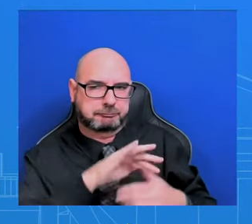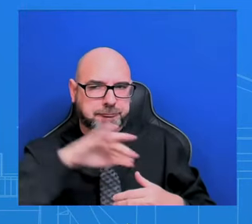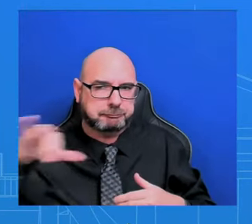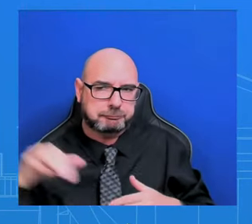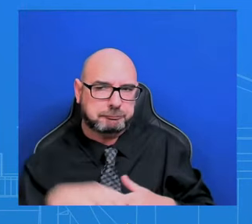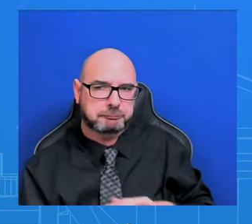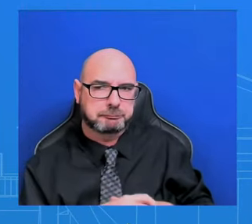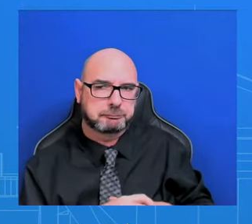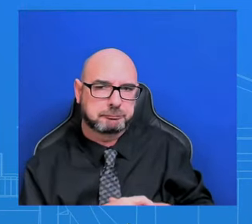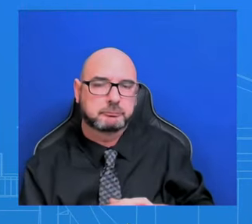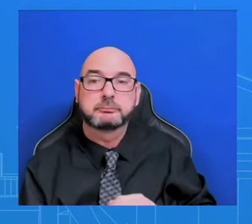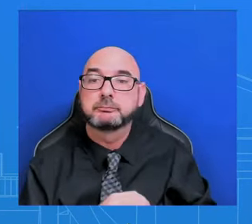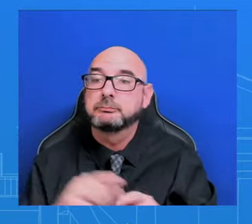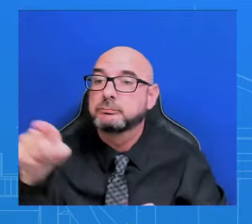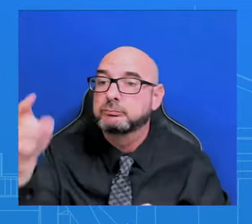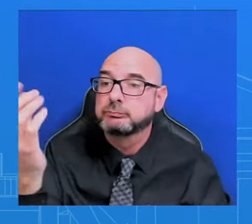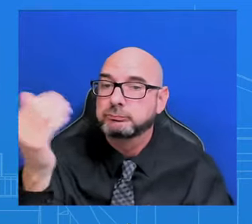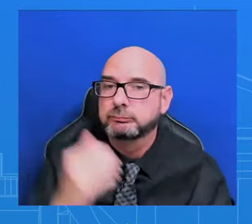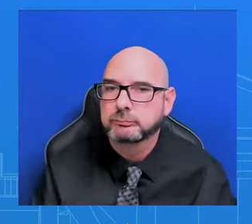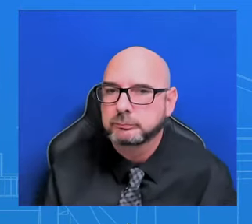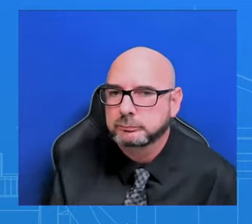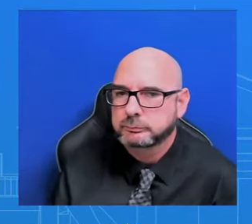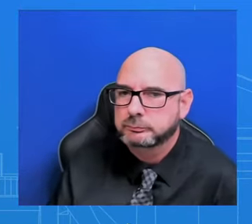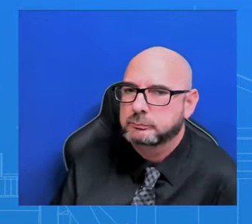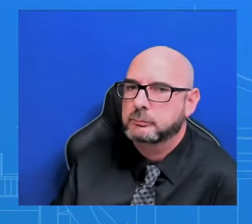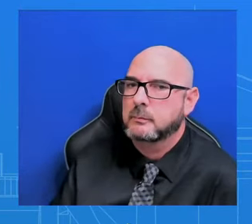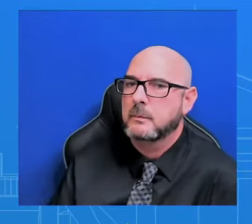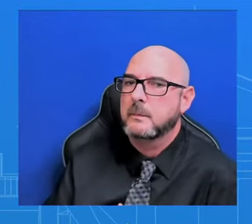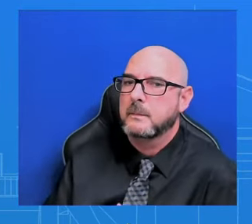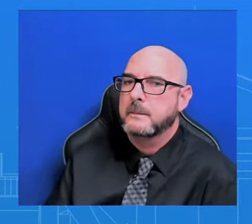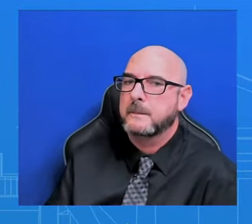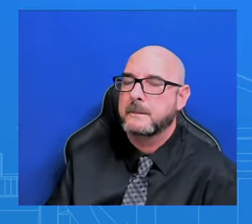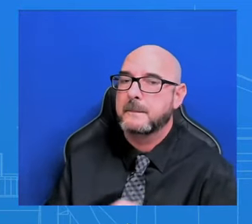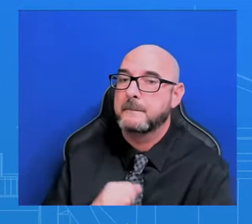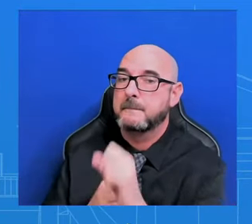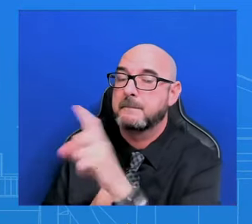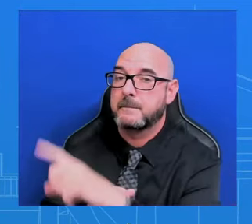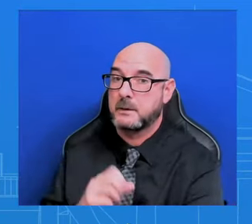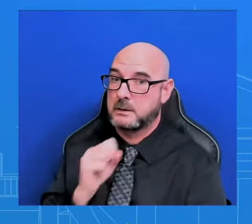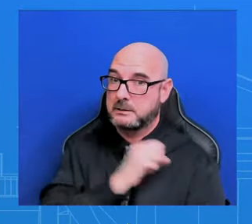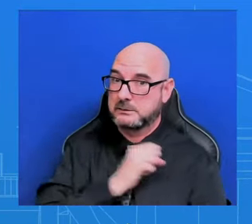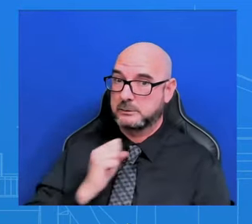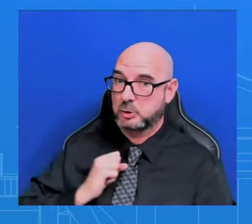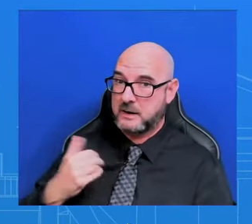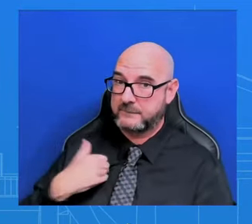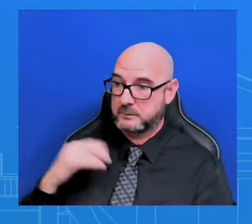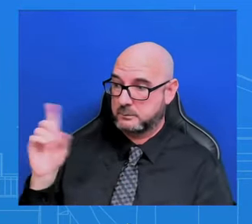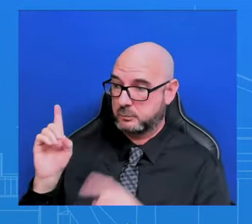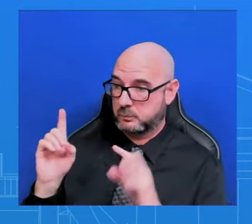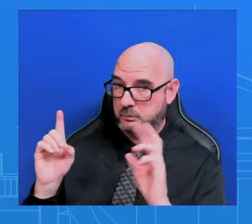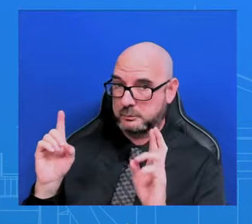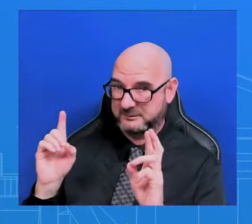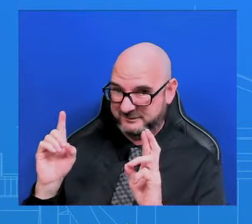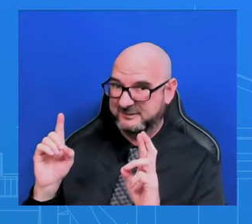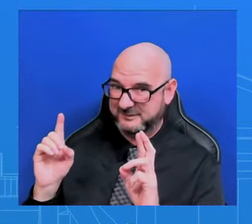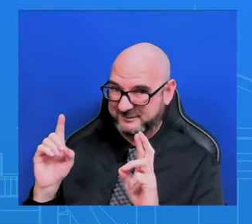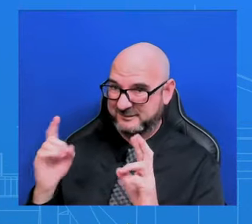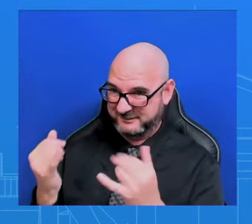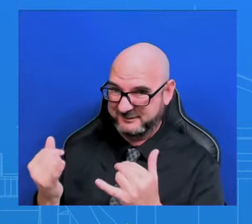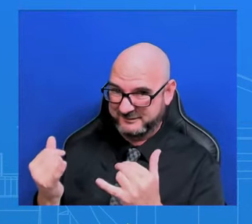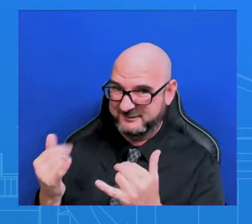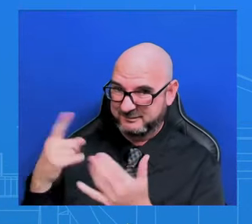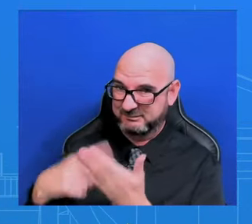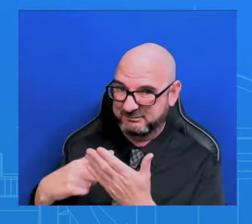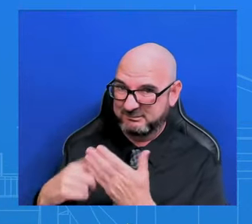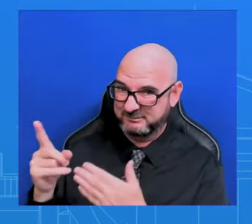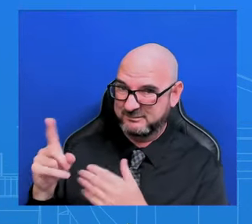there's bipartisan negotiations happening in the Senate right now when it comes to the supplemental, obviously House Republicans are not involved. We do